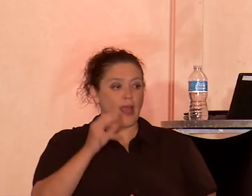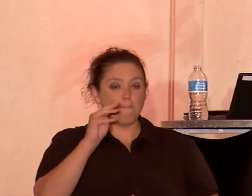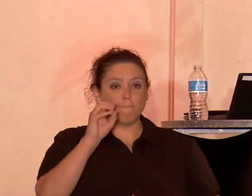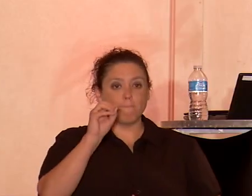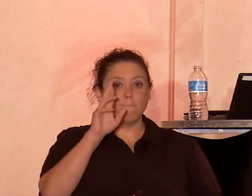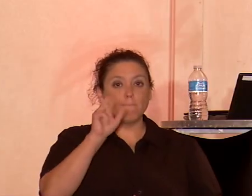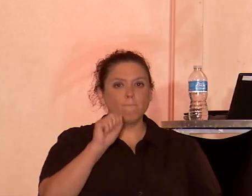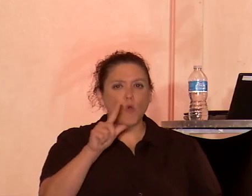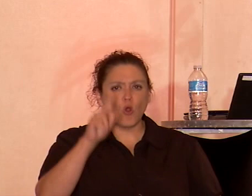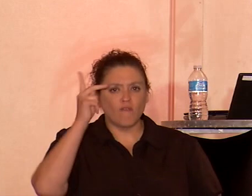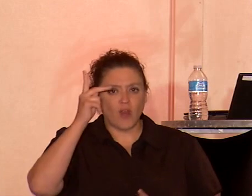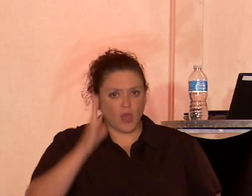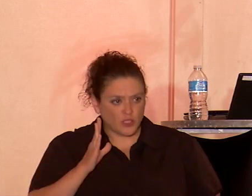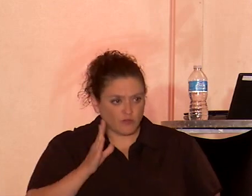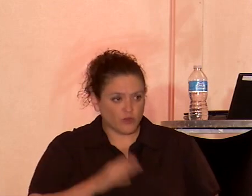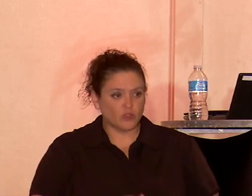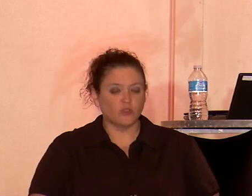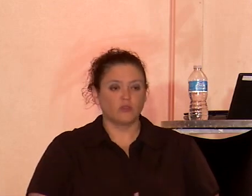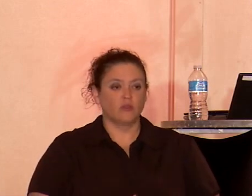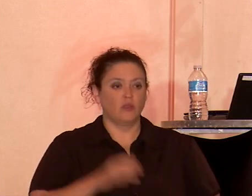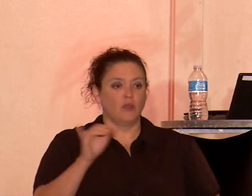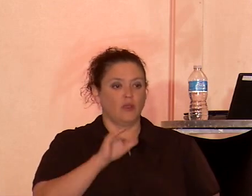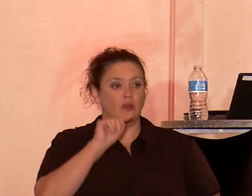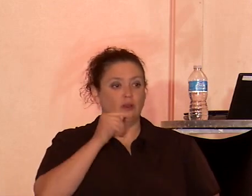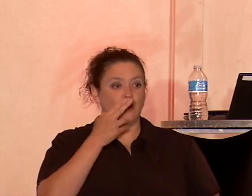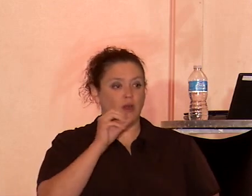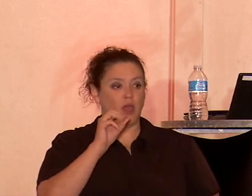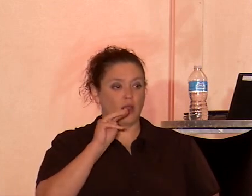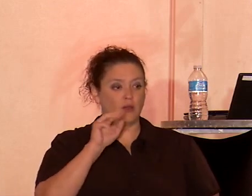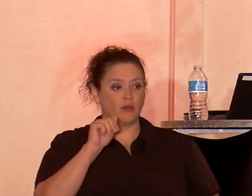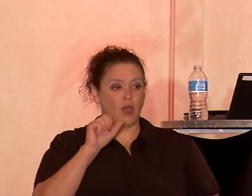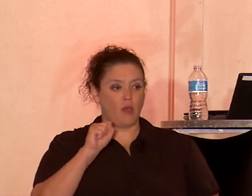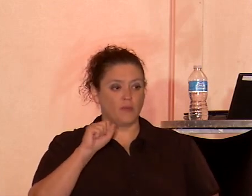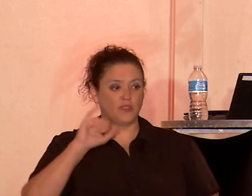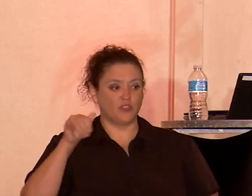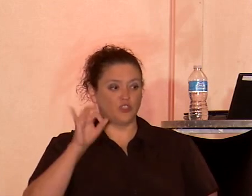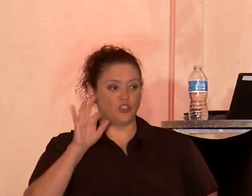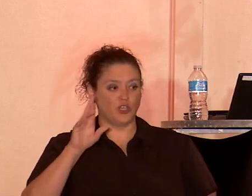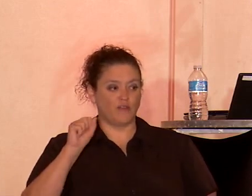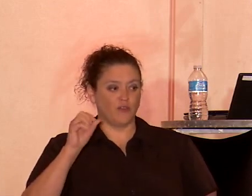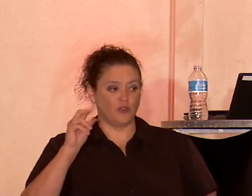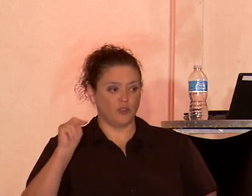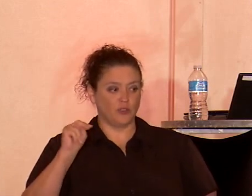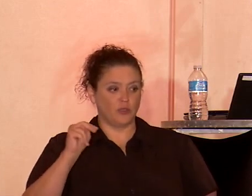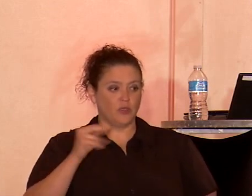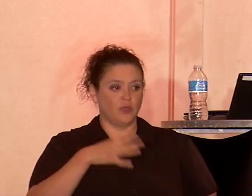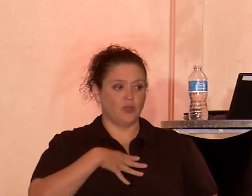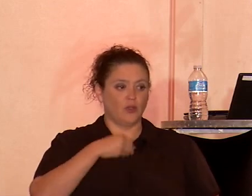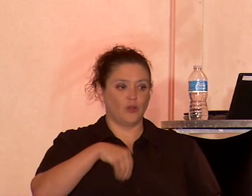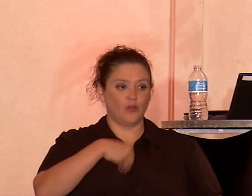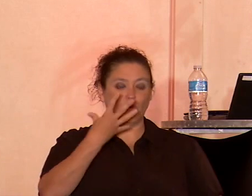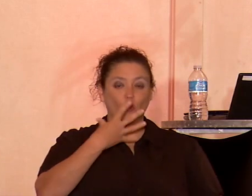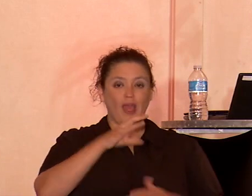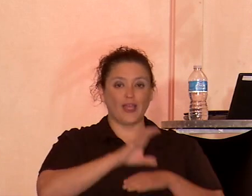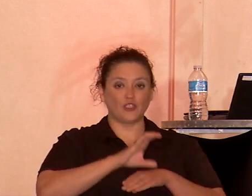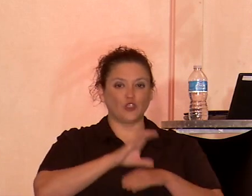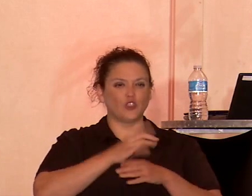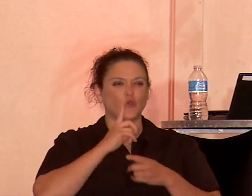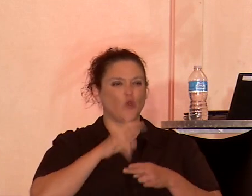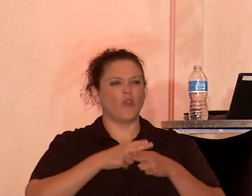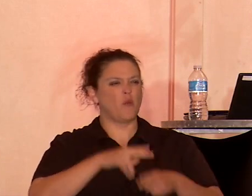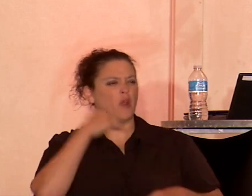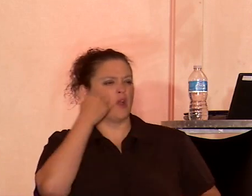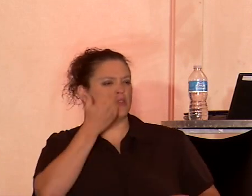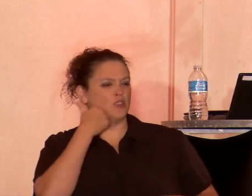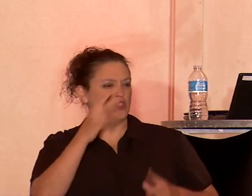like the revered Thomas Jefferson, white churches, where they were debased as Jezebels and